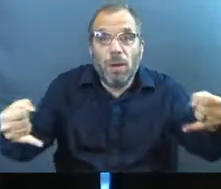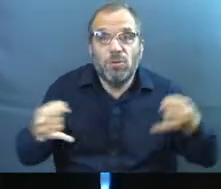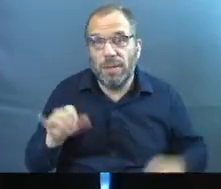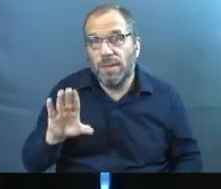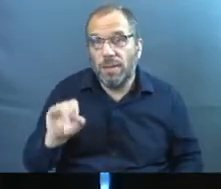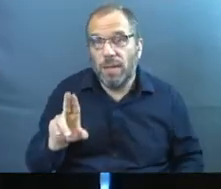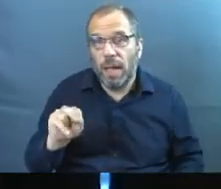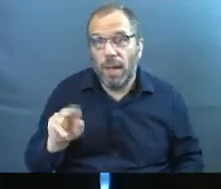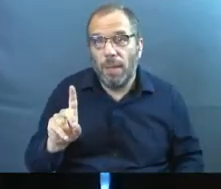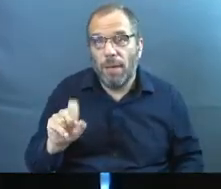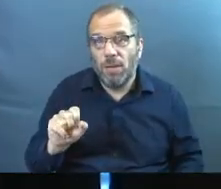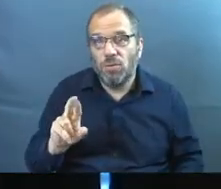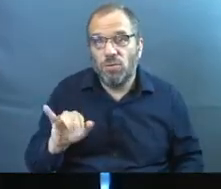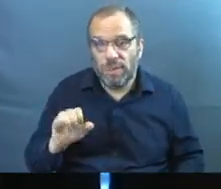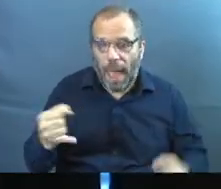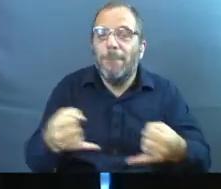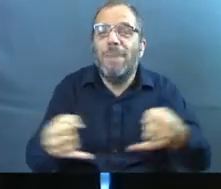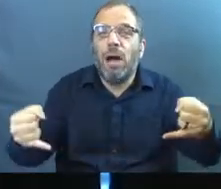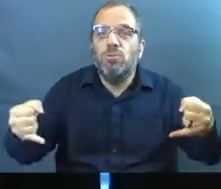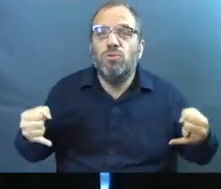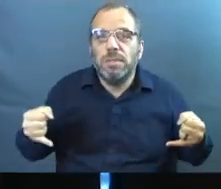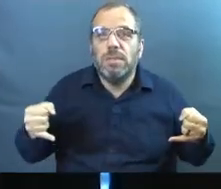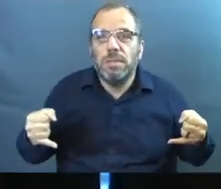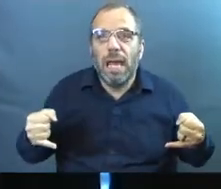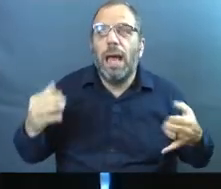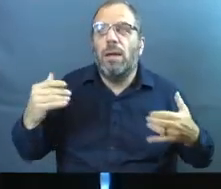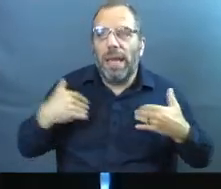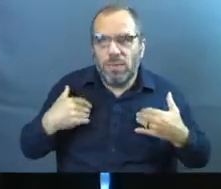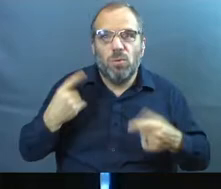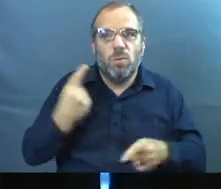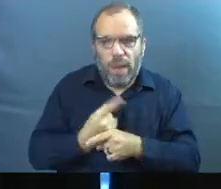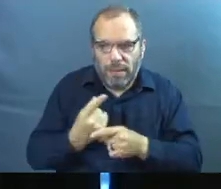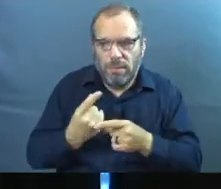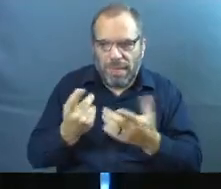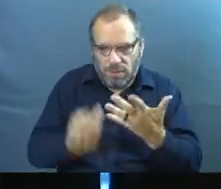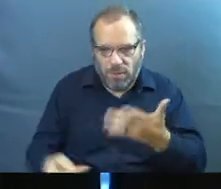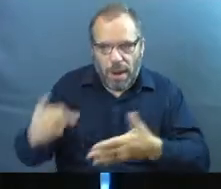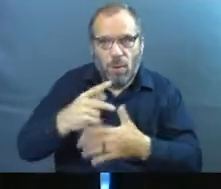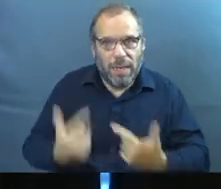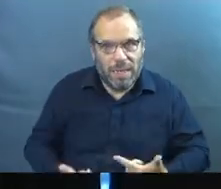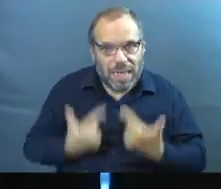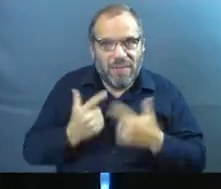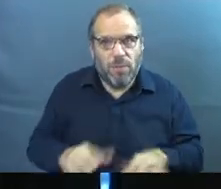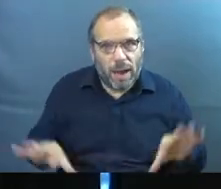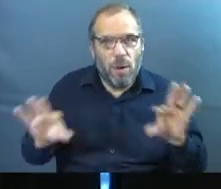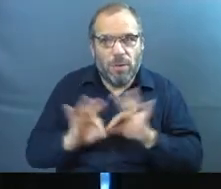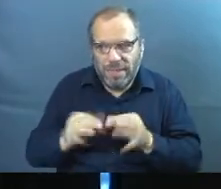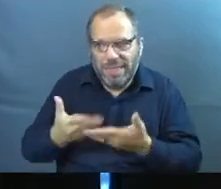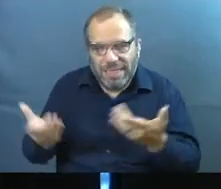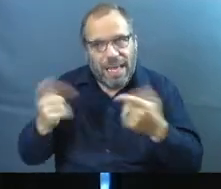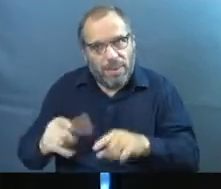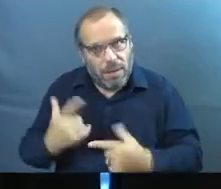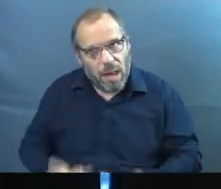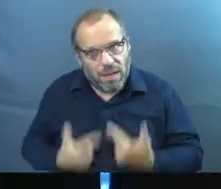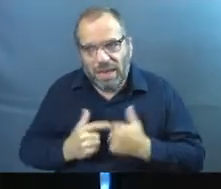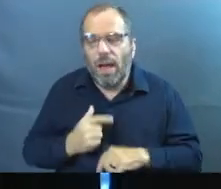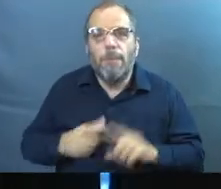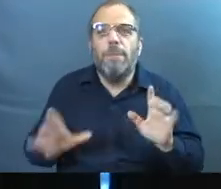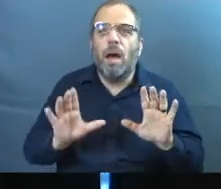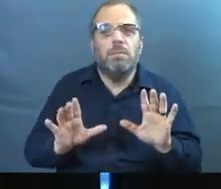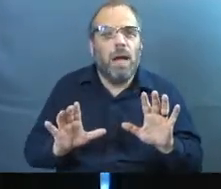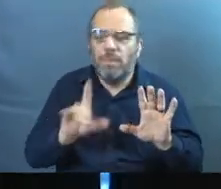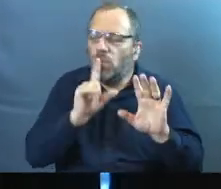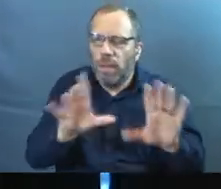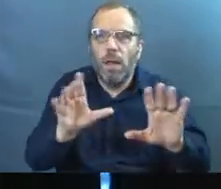Sometimes we have stuff that we have to prioritize because it's called to have the priority in our lives, other relationships, other things going on. That's so